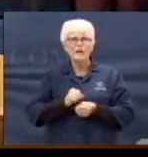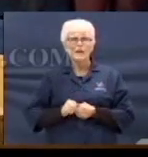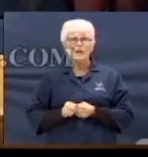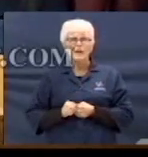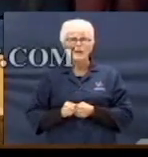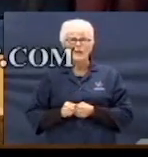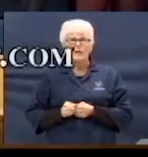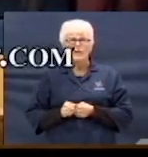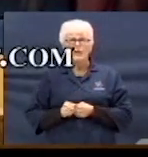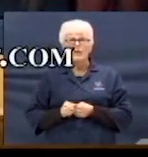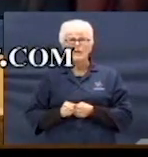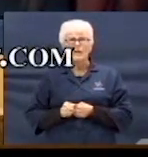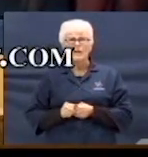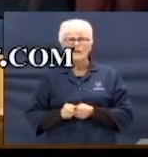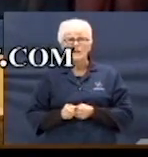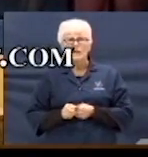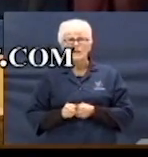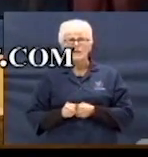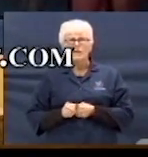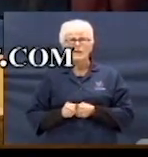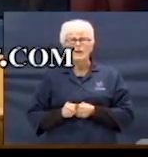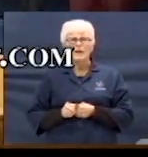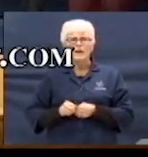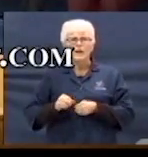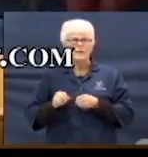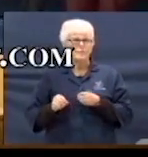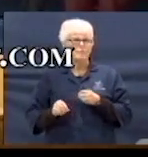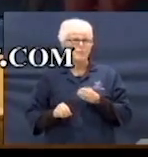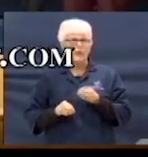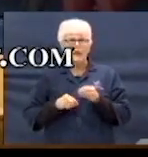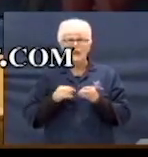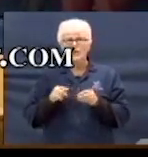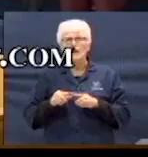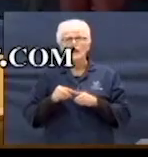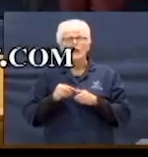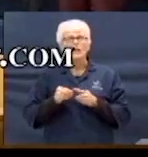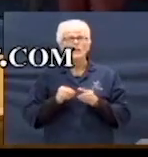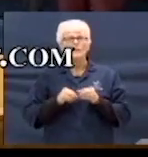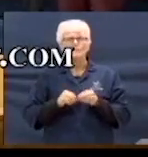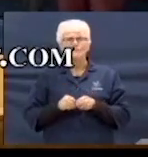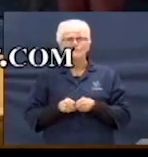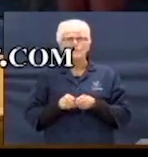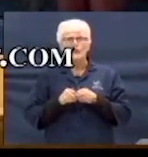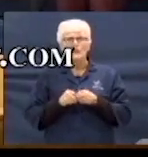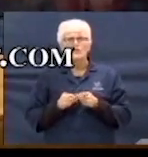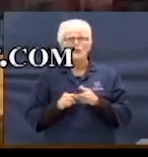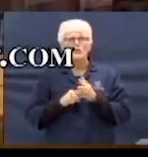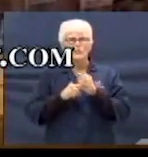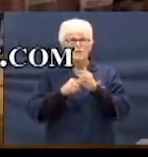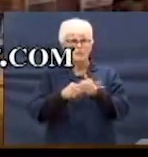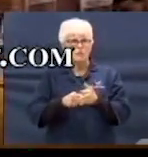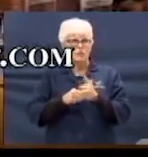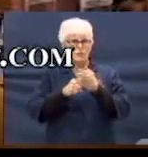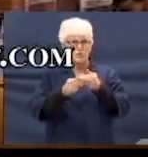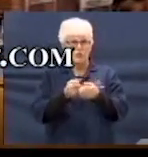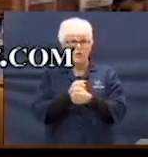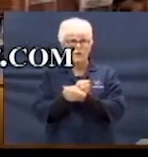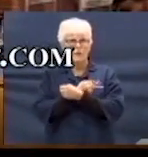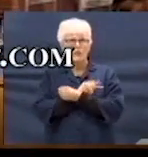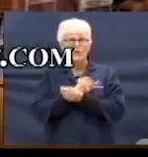Dark clouds should rise and